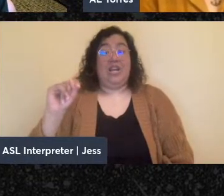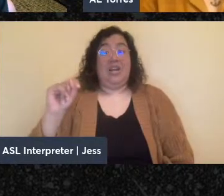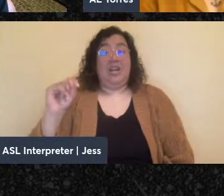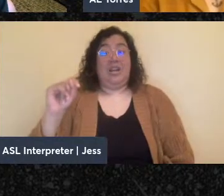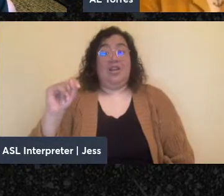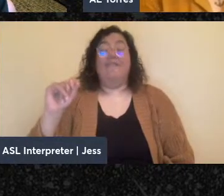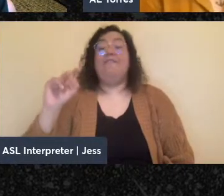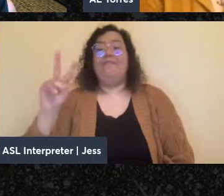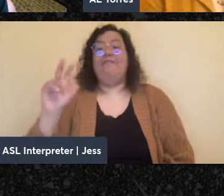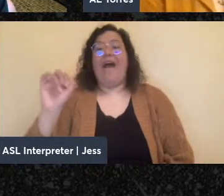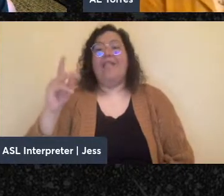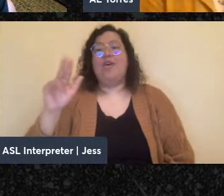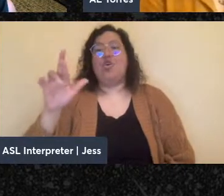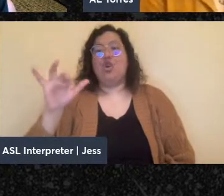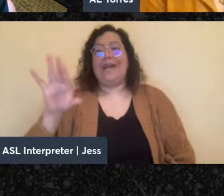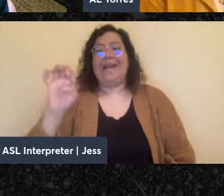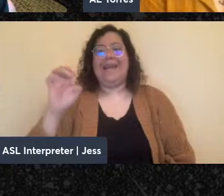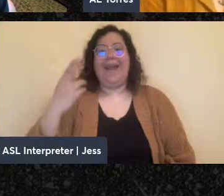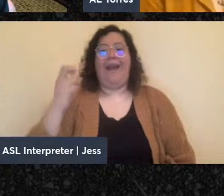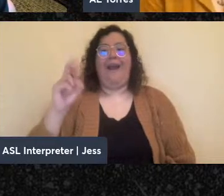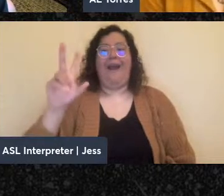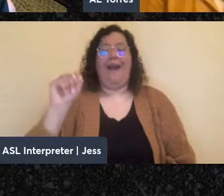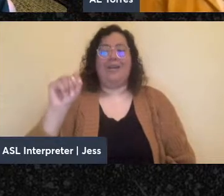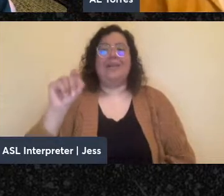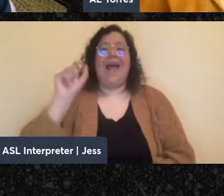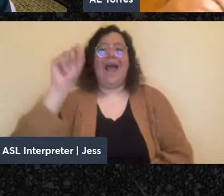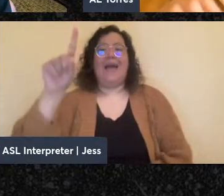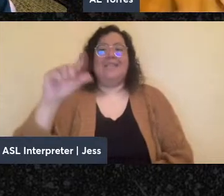how may we get this set of poems?